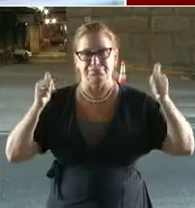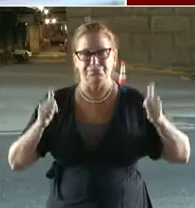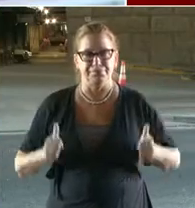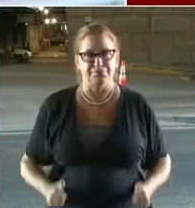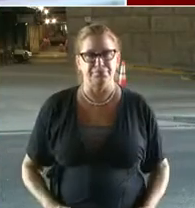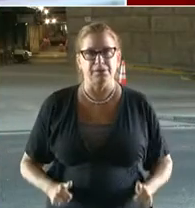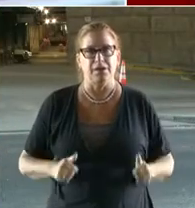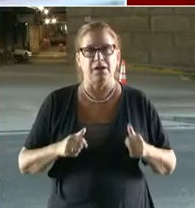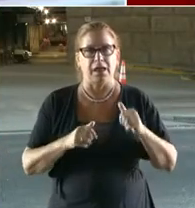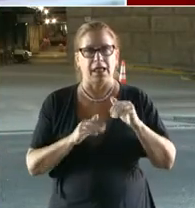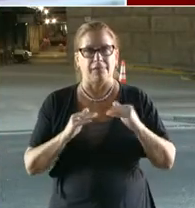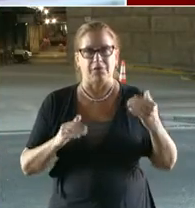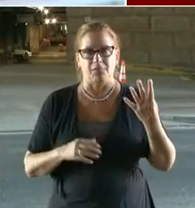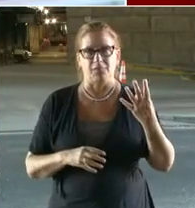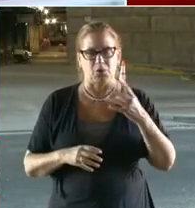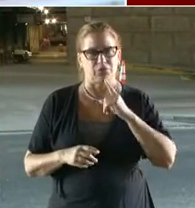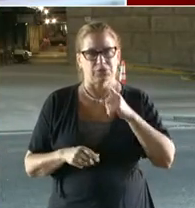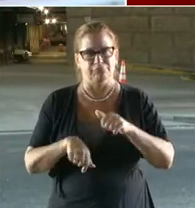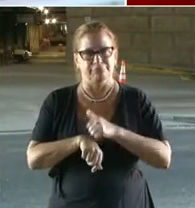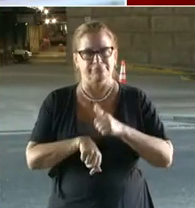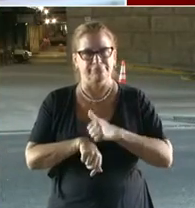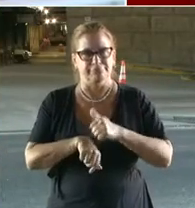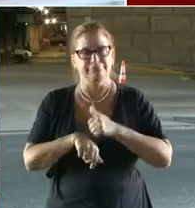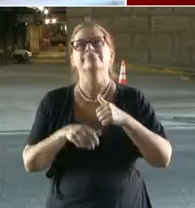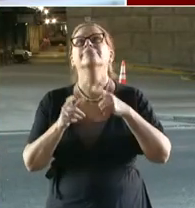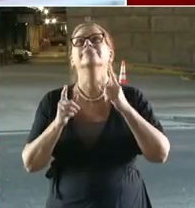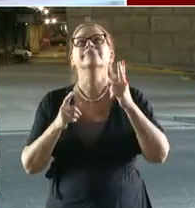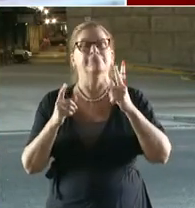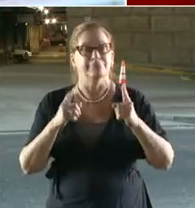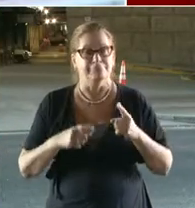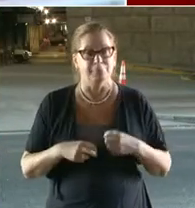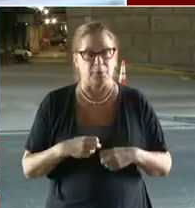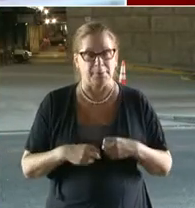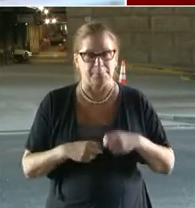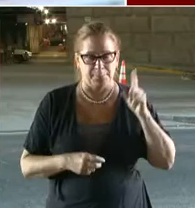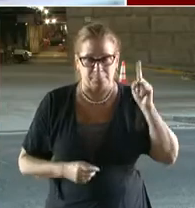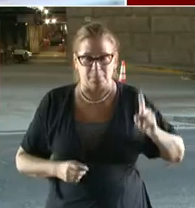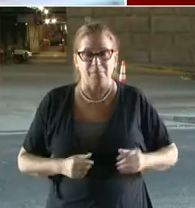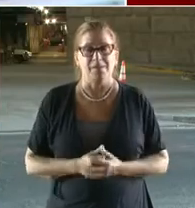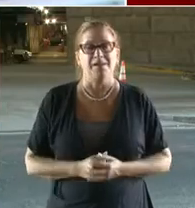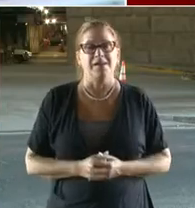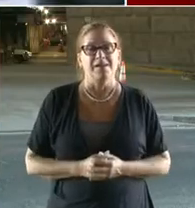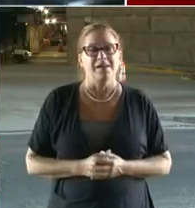lower than a rating 4. While this bridge is scheduled for complete replacement,